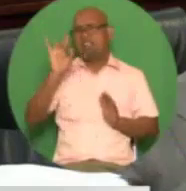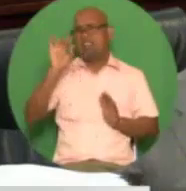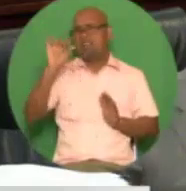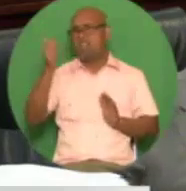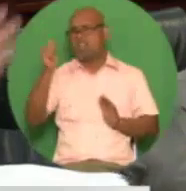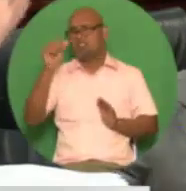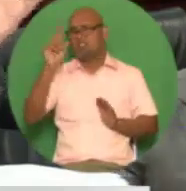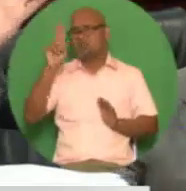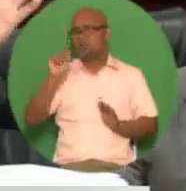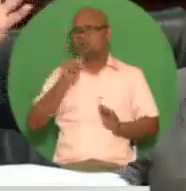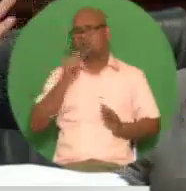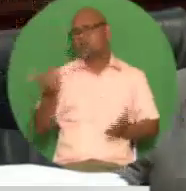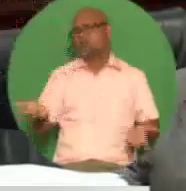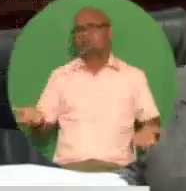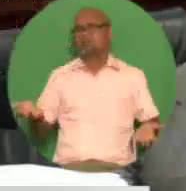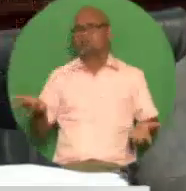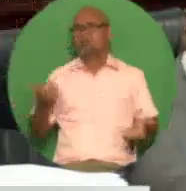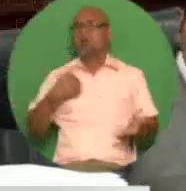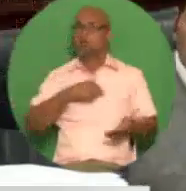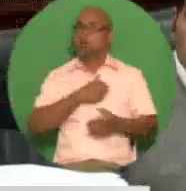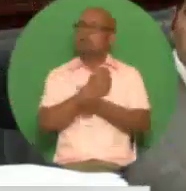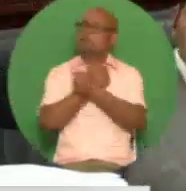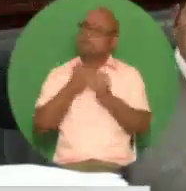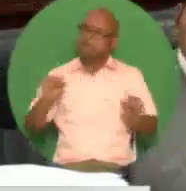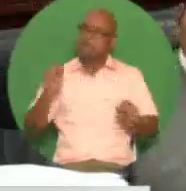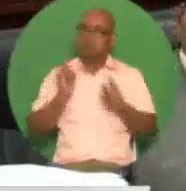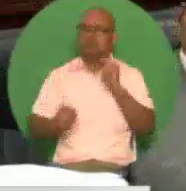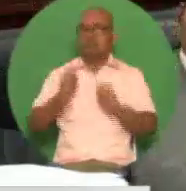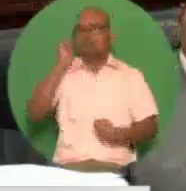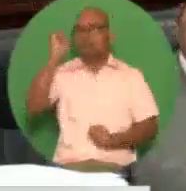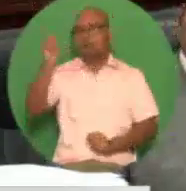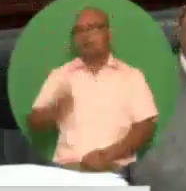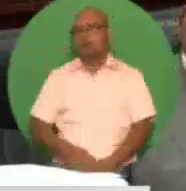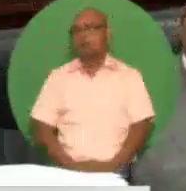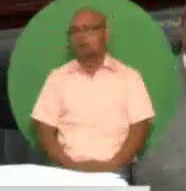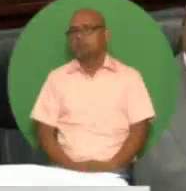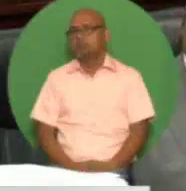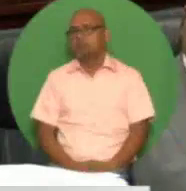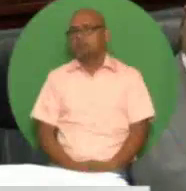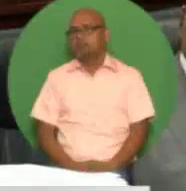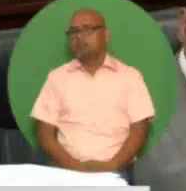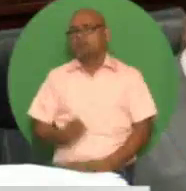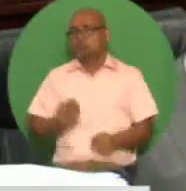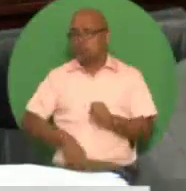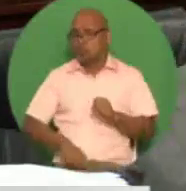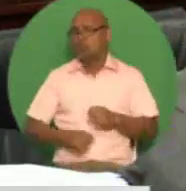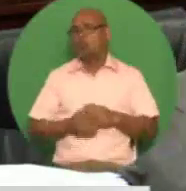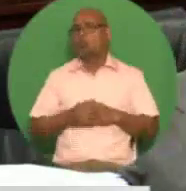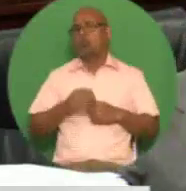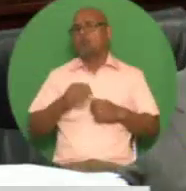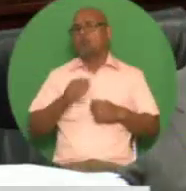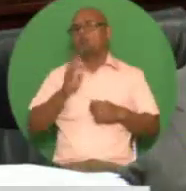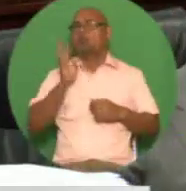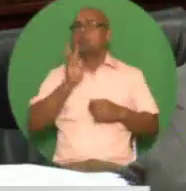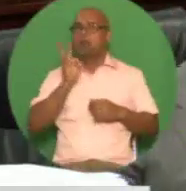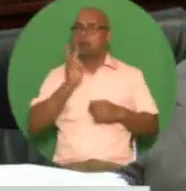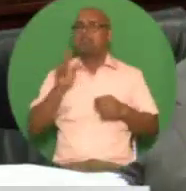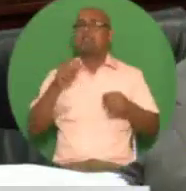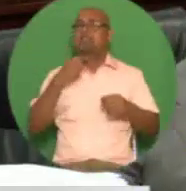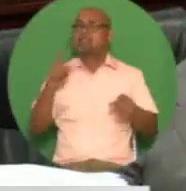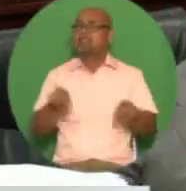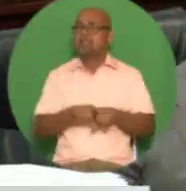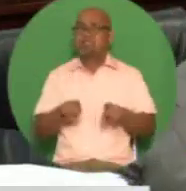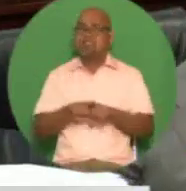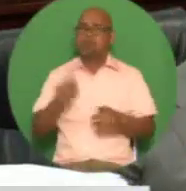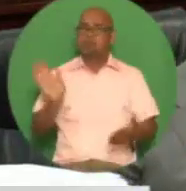cost of living for all our citizens indeed madam speaker in the words of the well-known song written